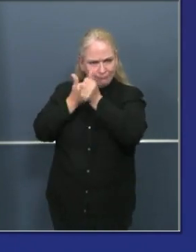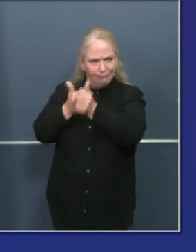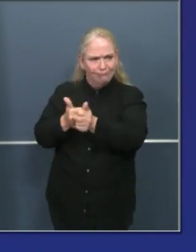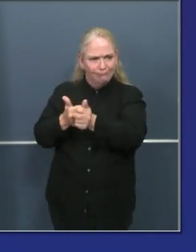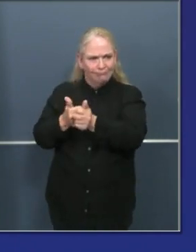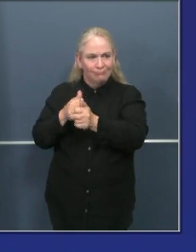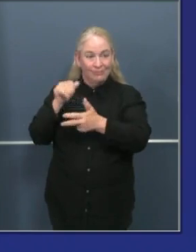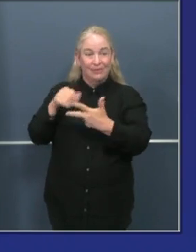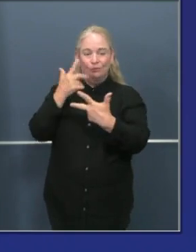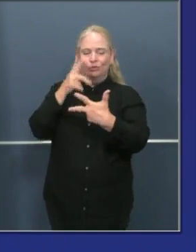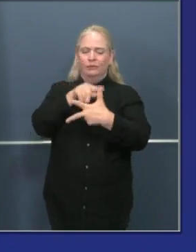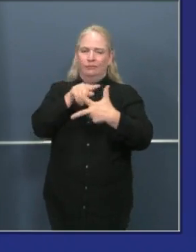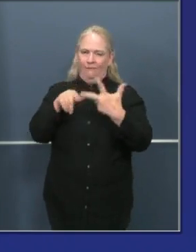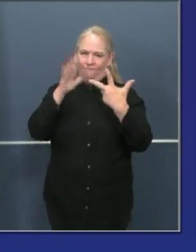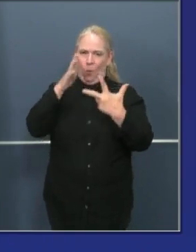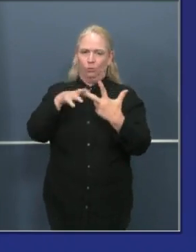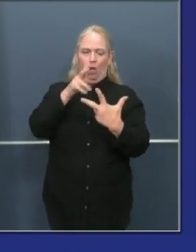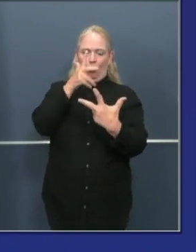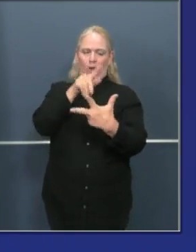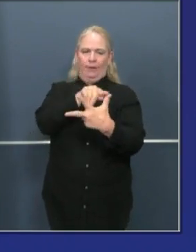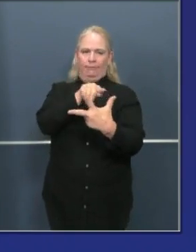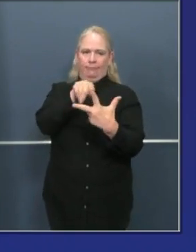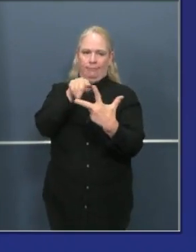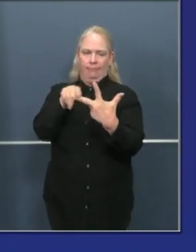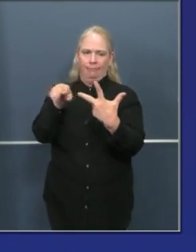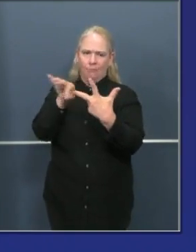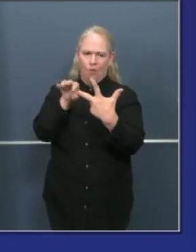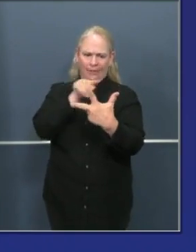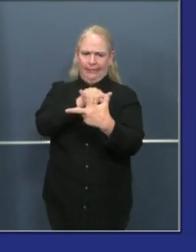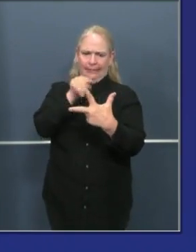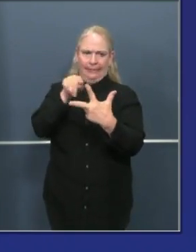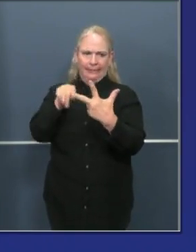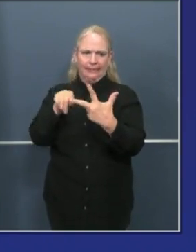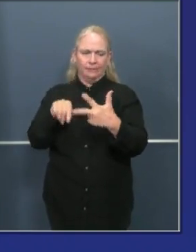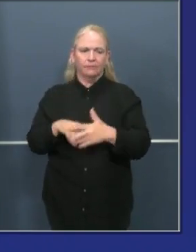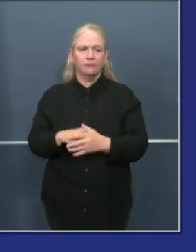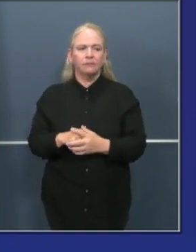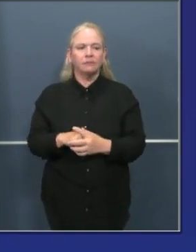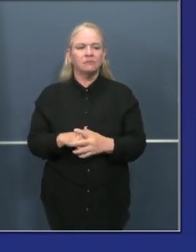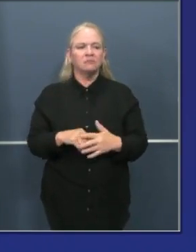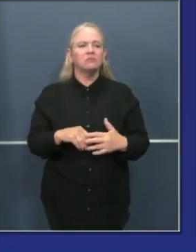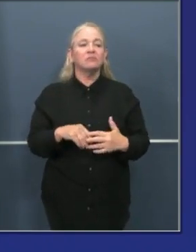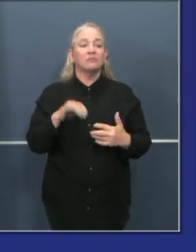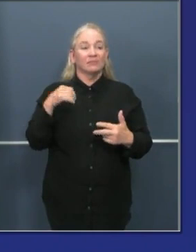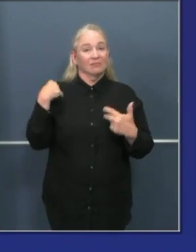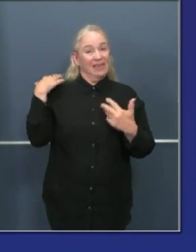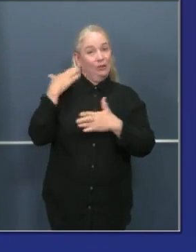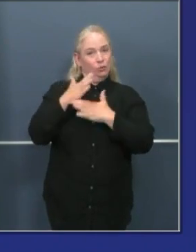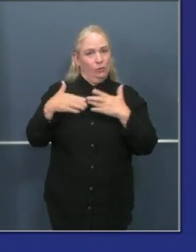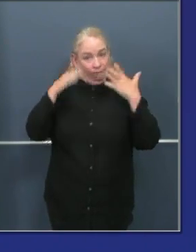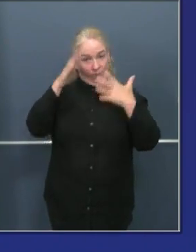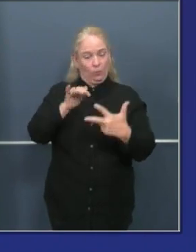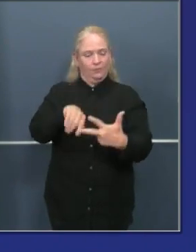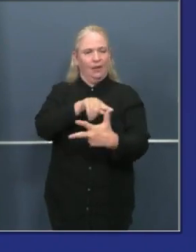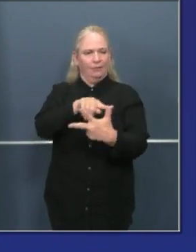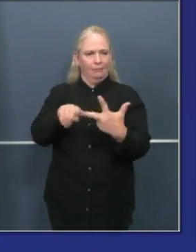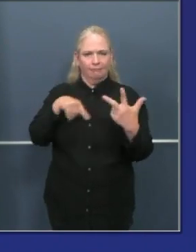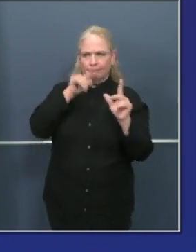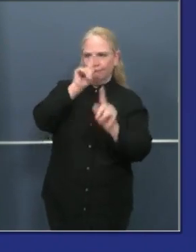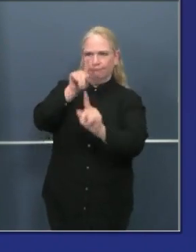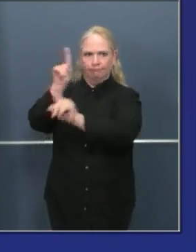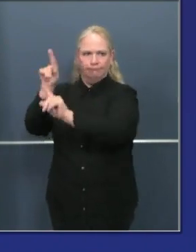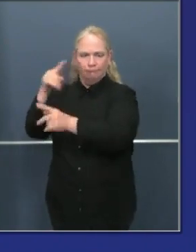advanced our updated efforts on enforcement, our more targeted enforcement efforts with these teams